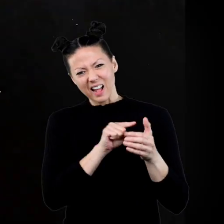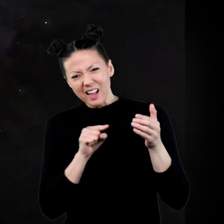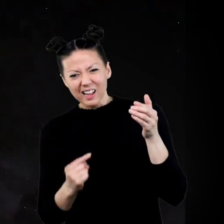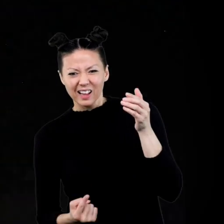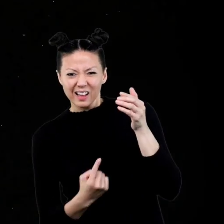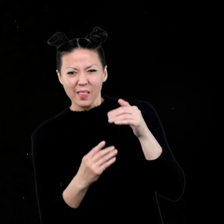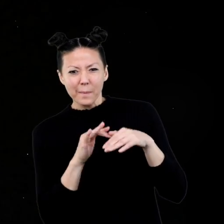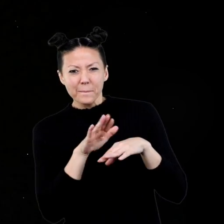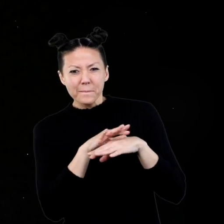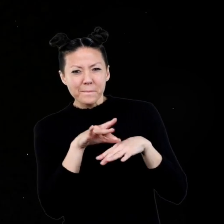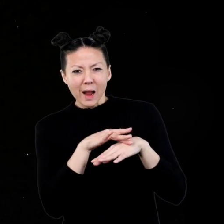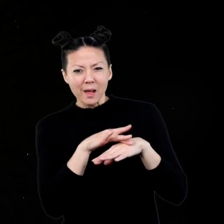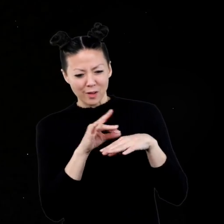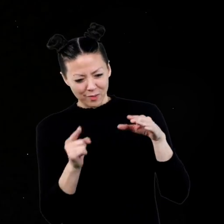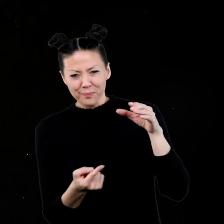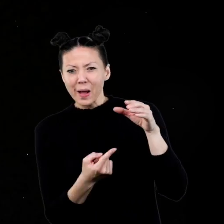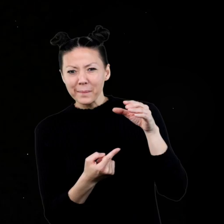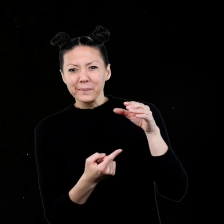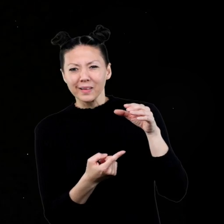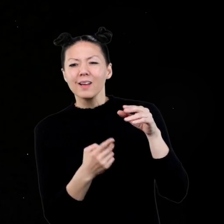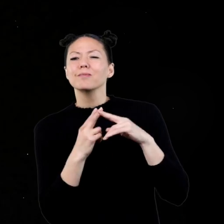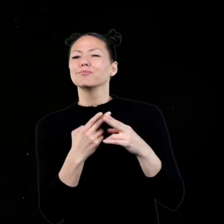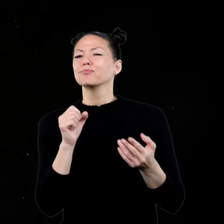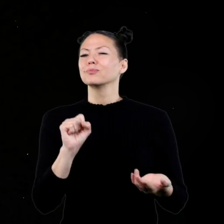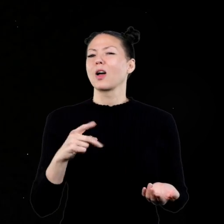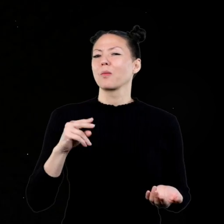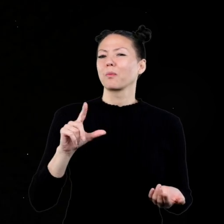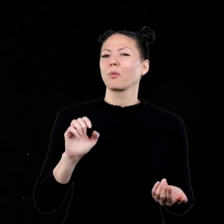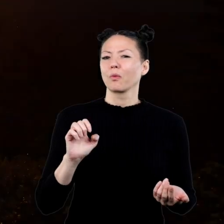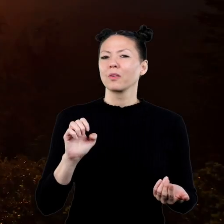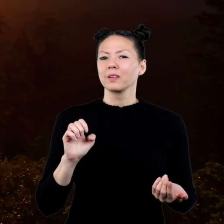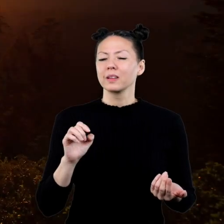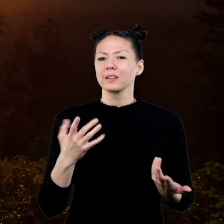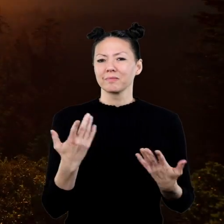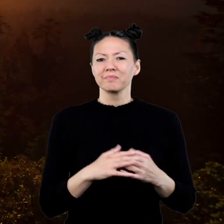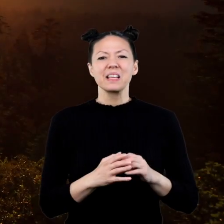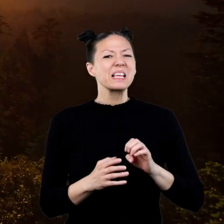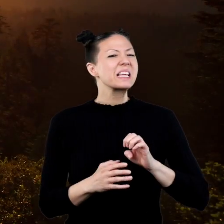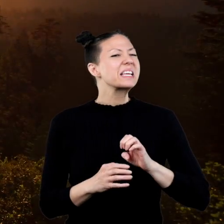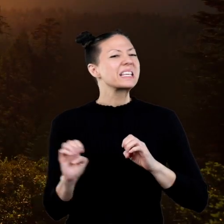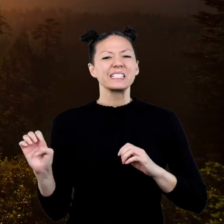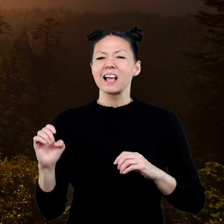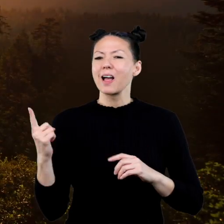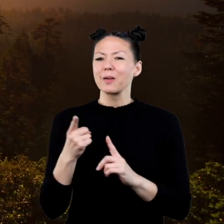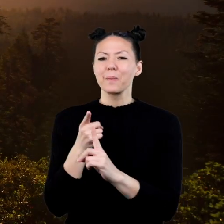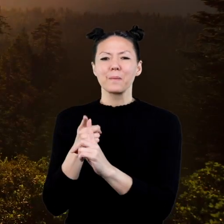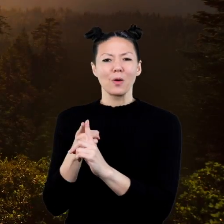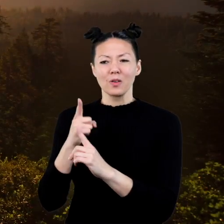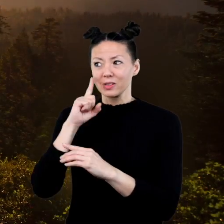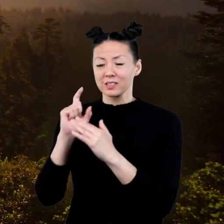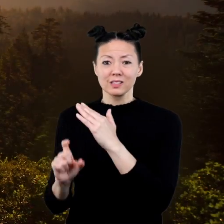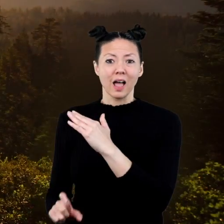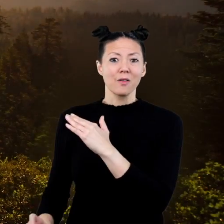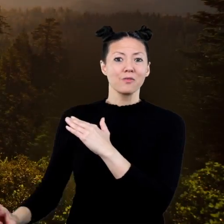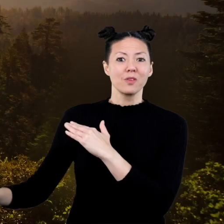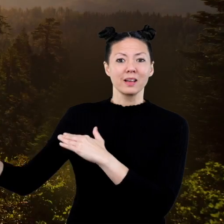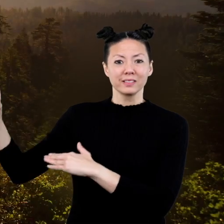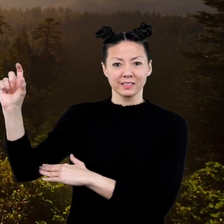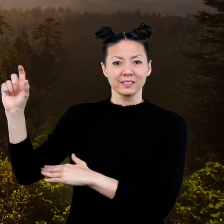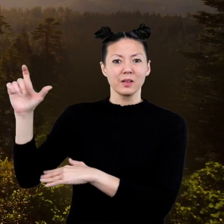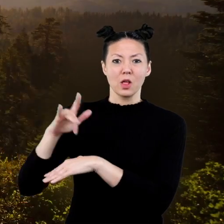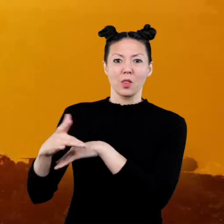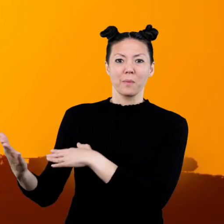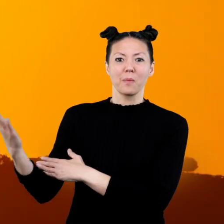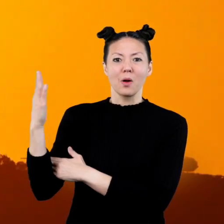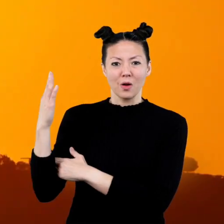points to the bottom of the earth, or south pole. East always points to the place where the sun rises in the morning.